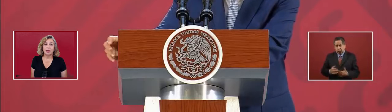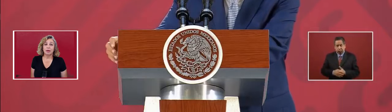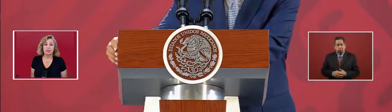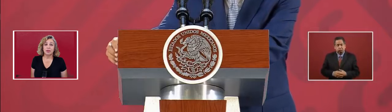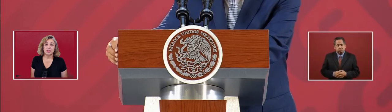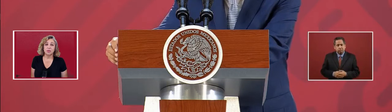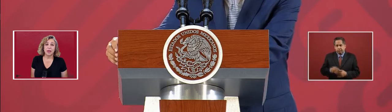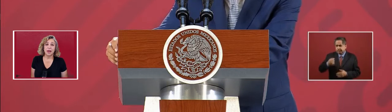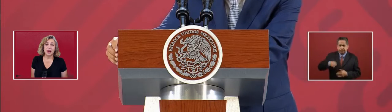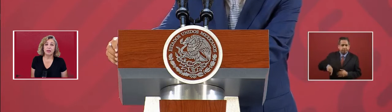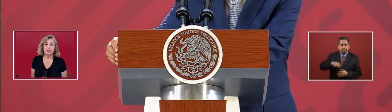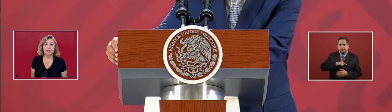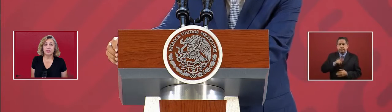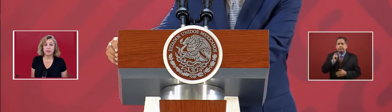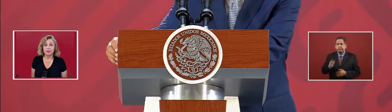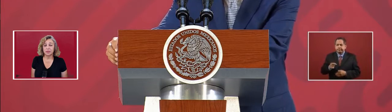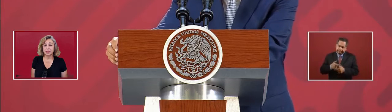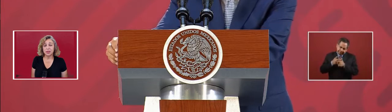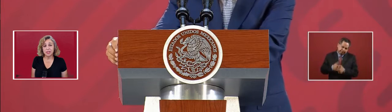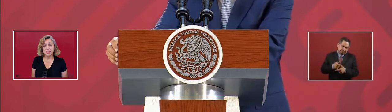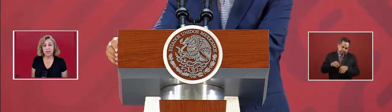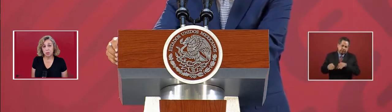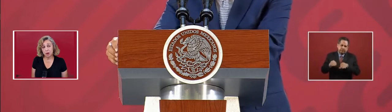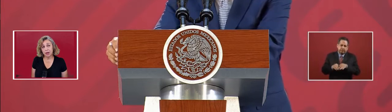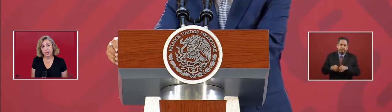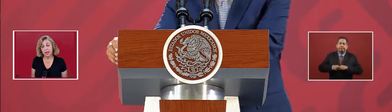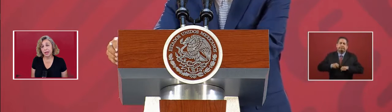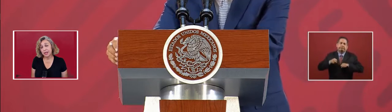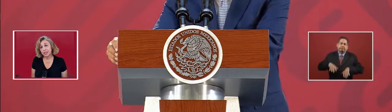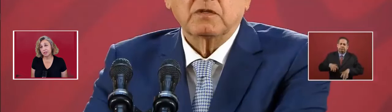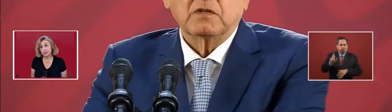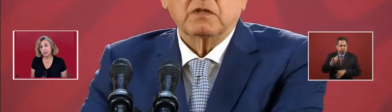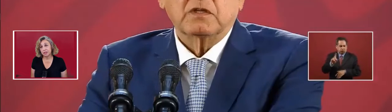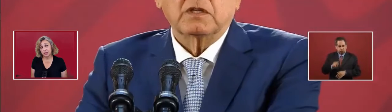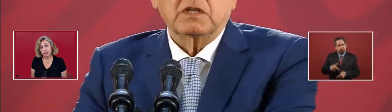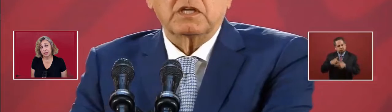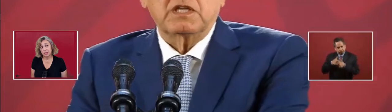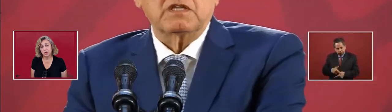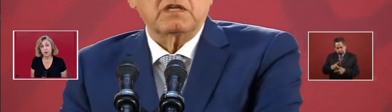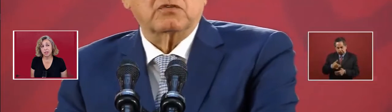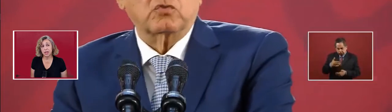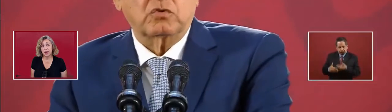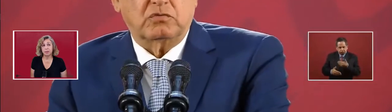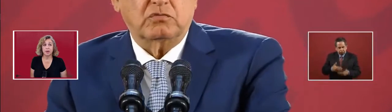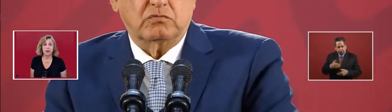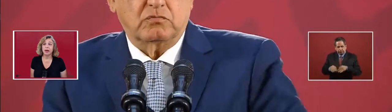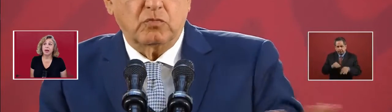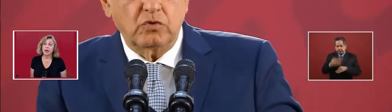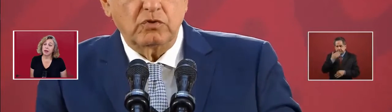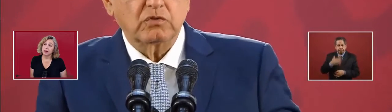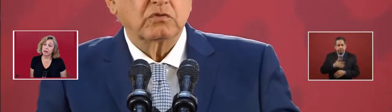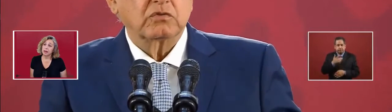Of course we have to continue working and not to slow our step.